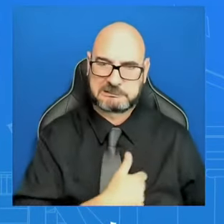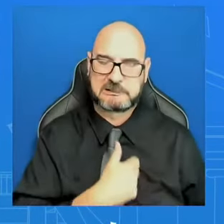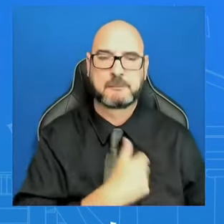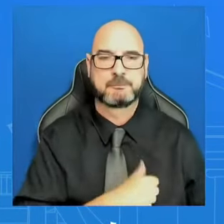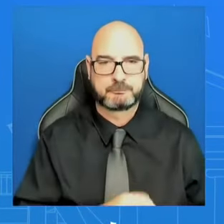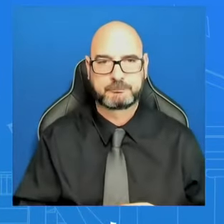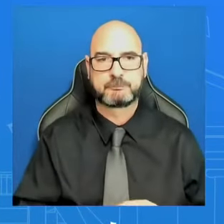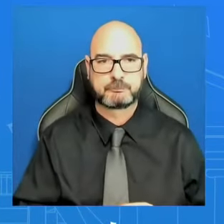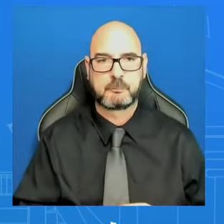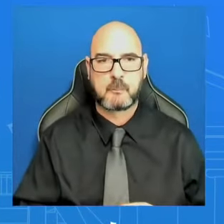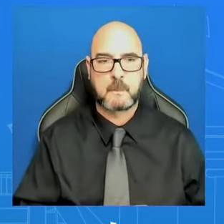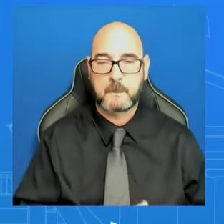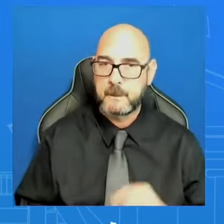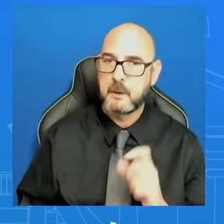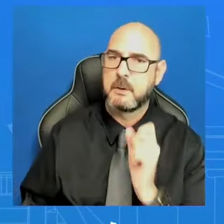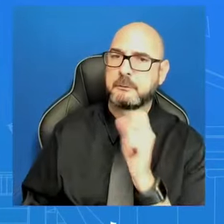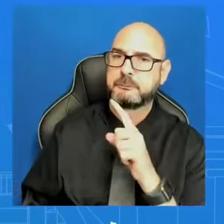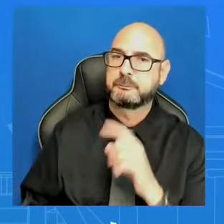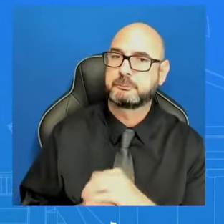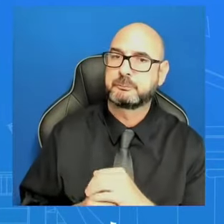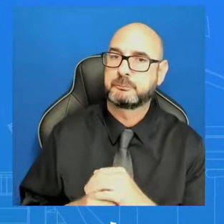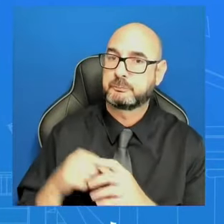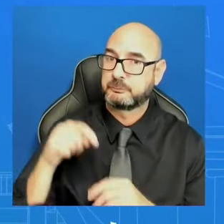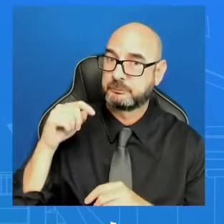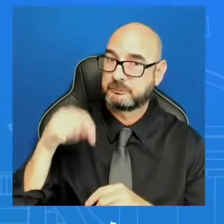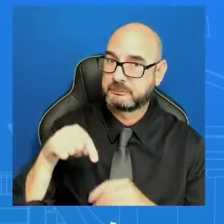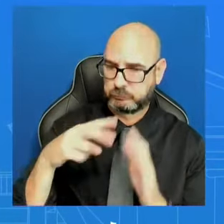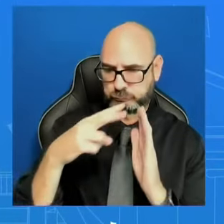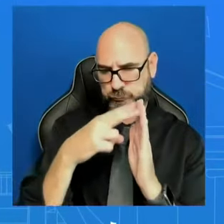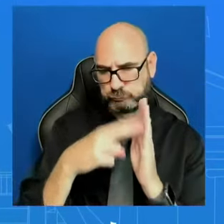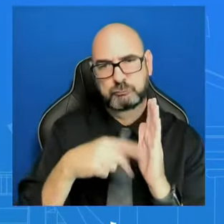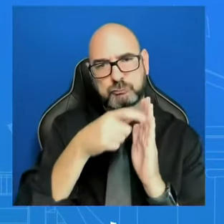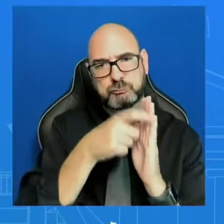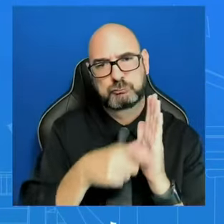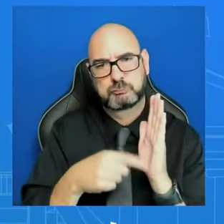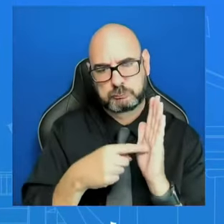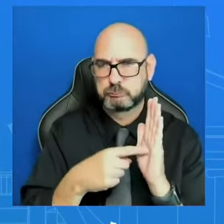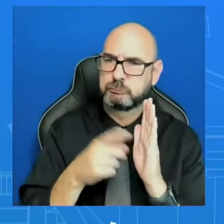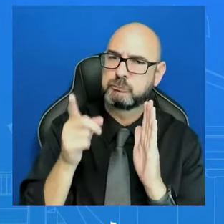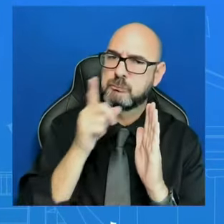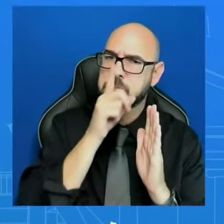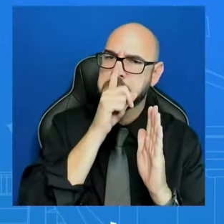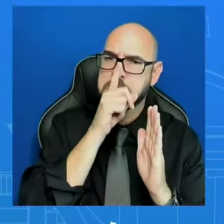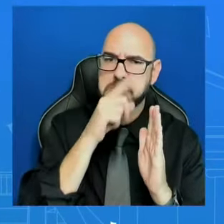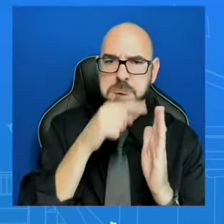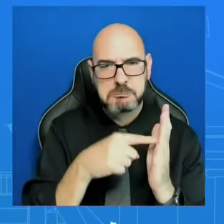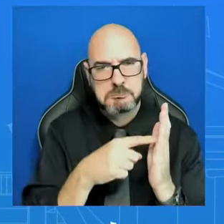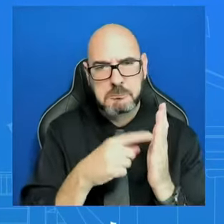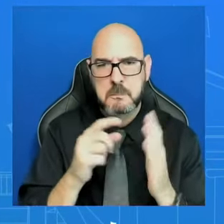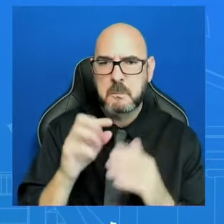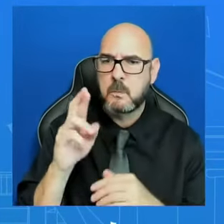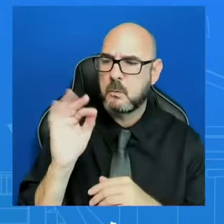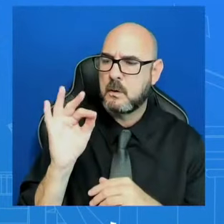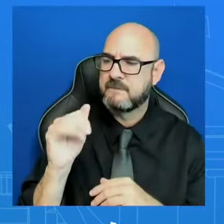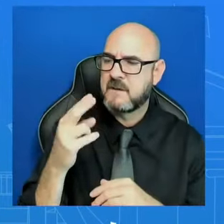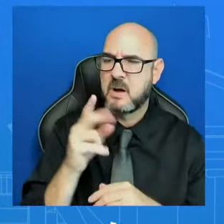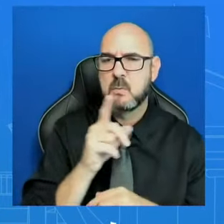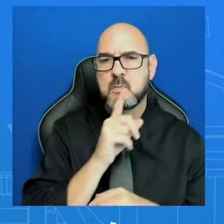to us about how, if that did come up, and how that might have been discussed between the two? This conversation was focused